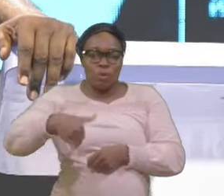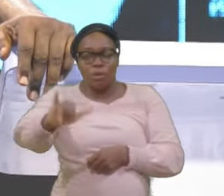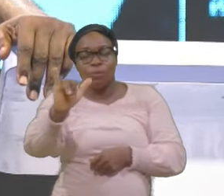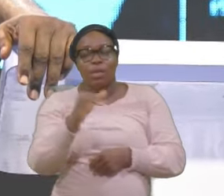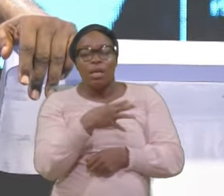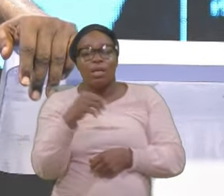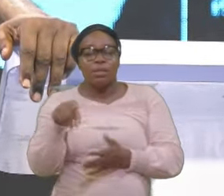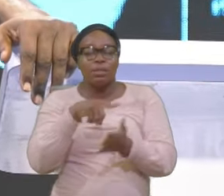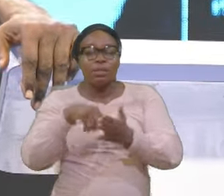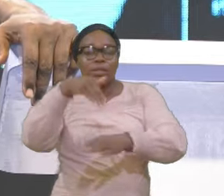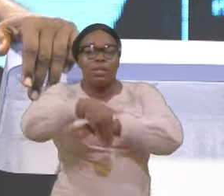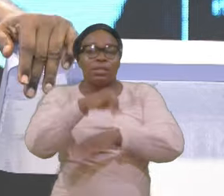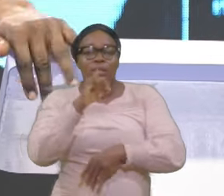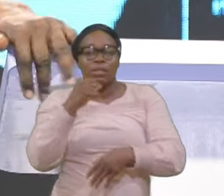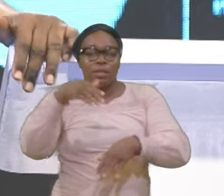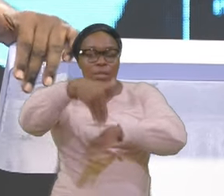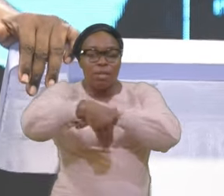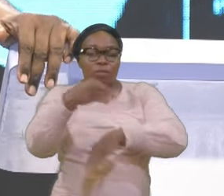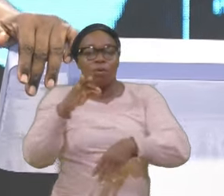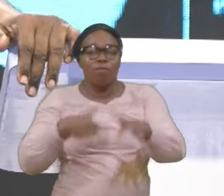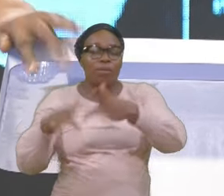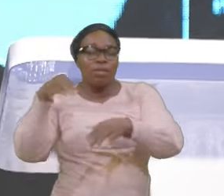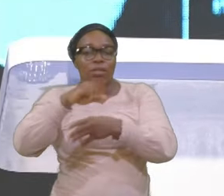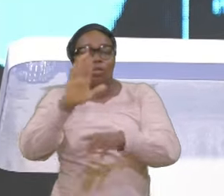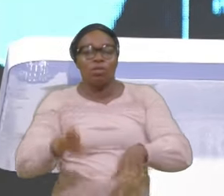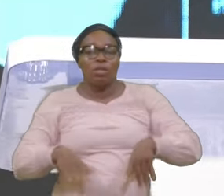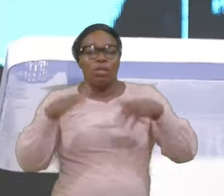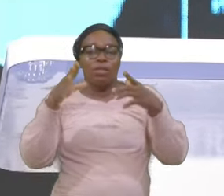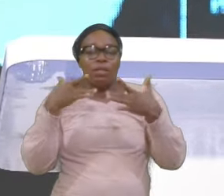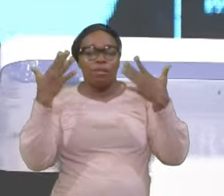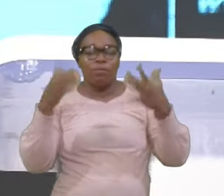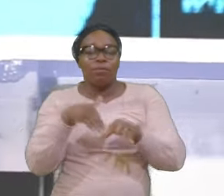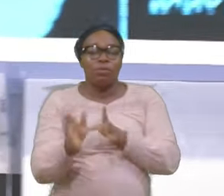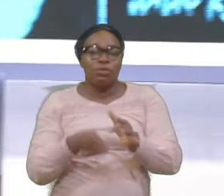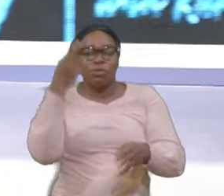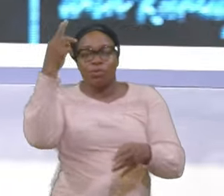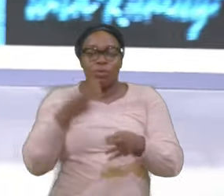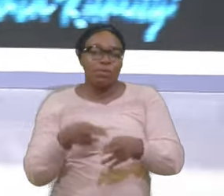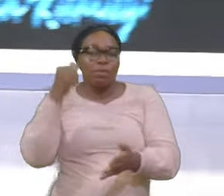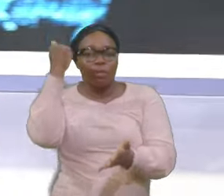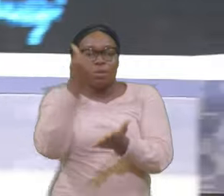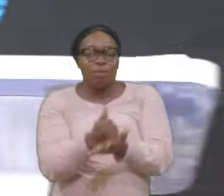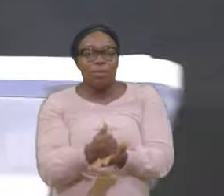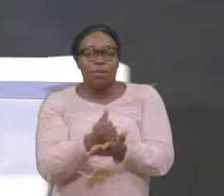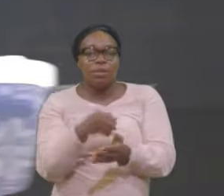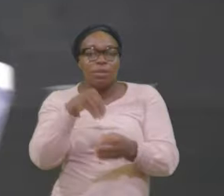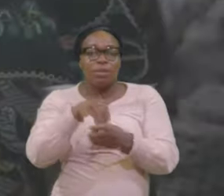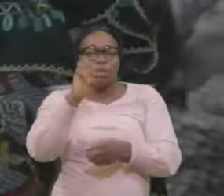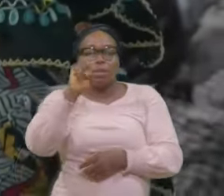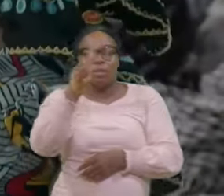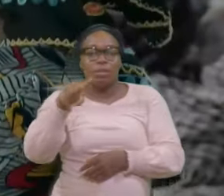Night Of Mercy In Your Life In Ezekiel Chapter 18 Ezekiel